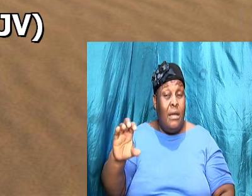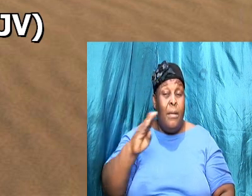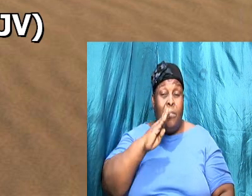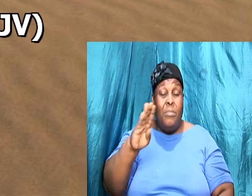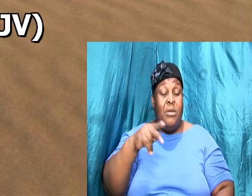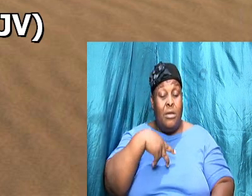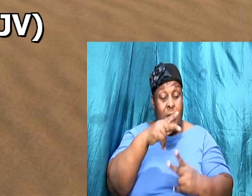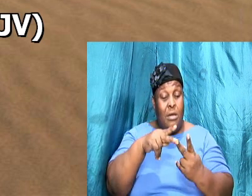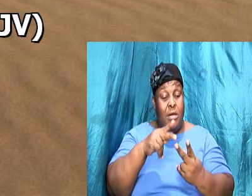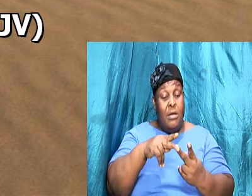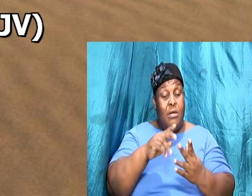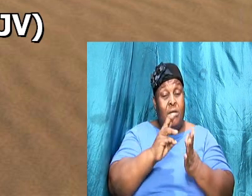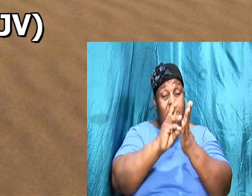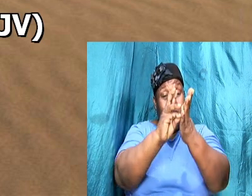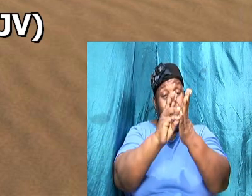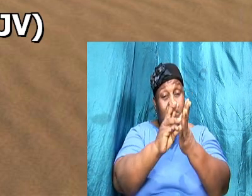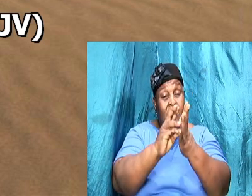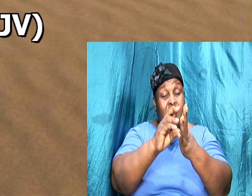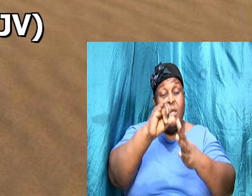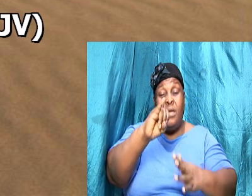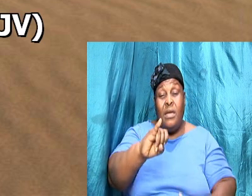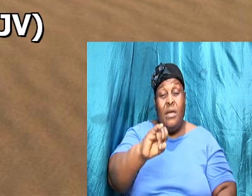Ishmael being